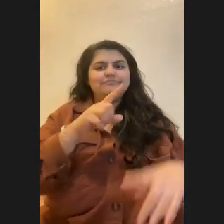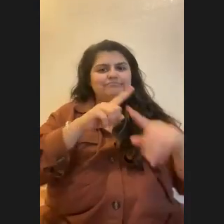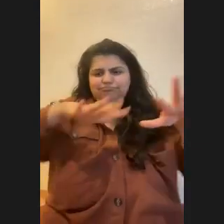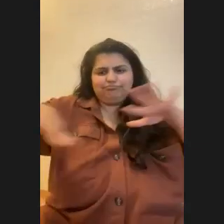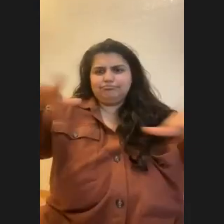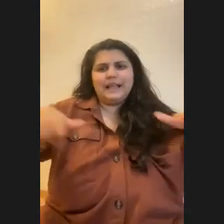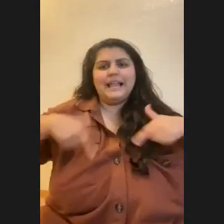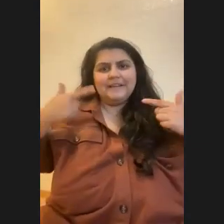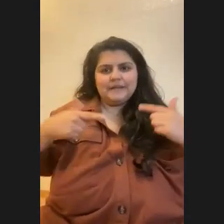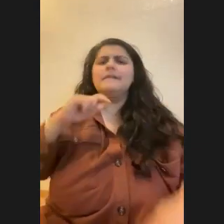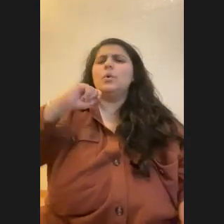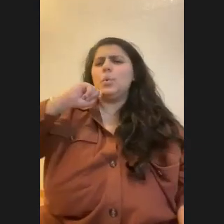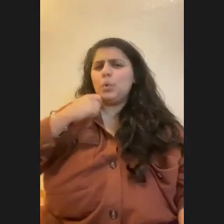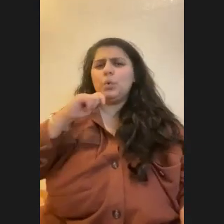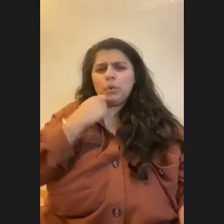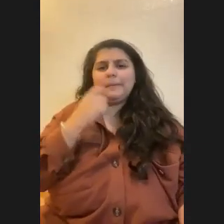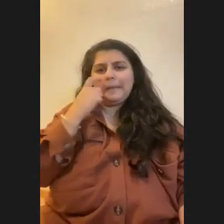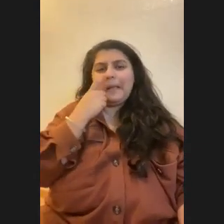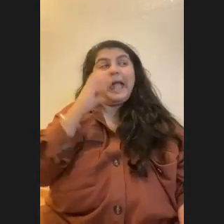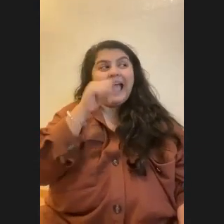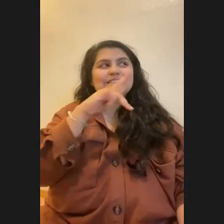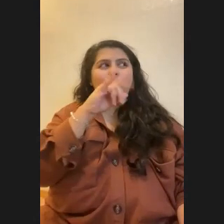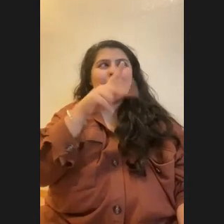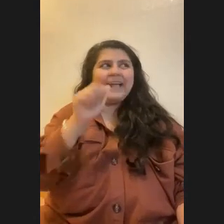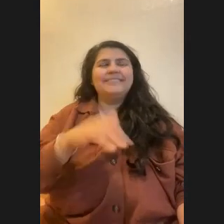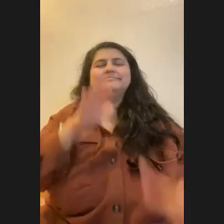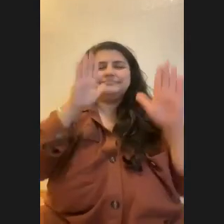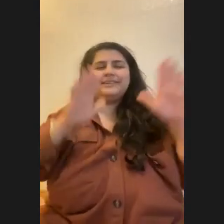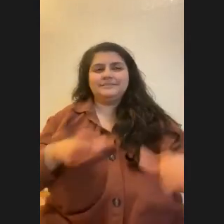really cool. Cassiopeia are awesome. Let's see.